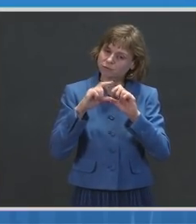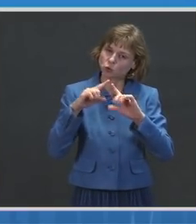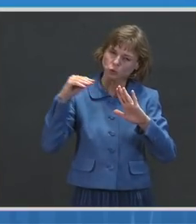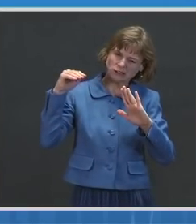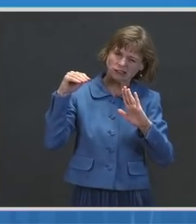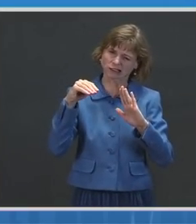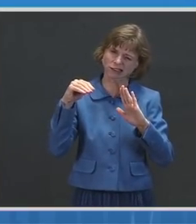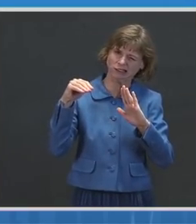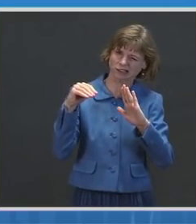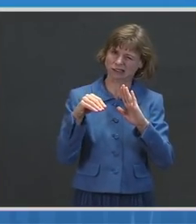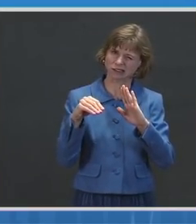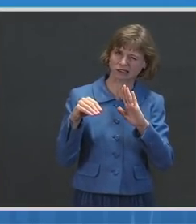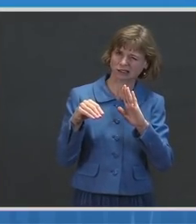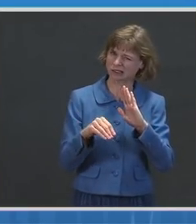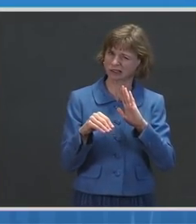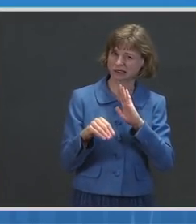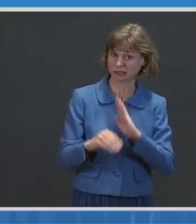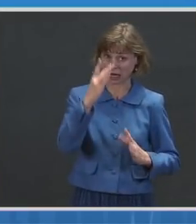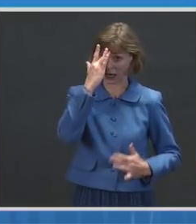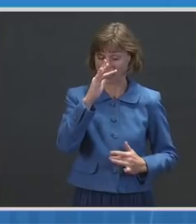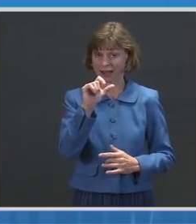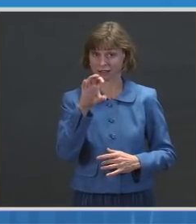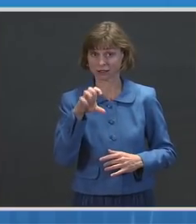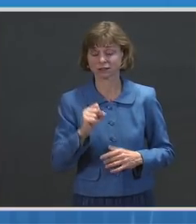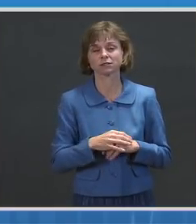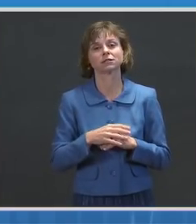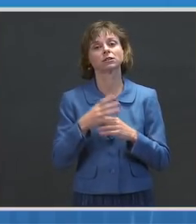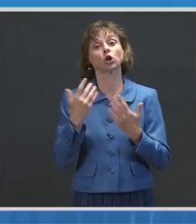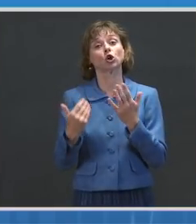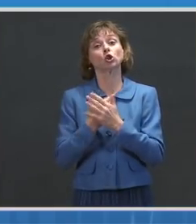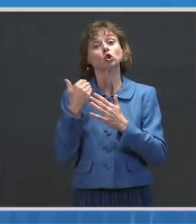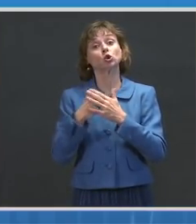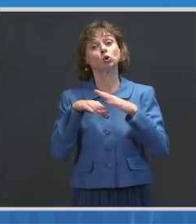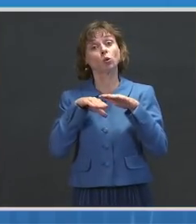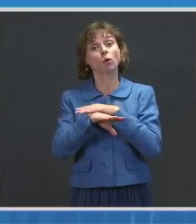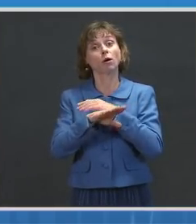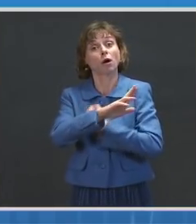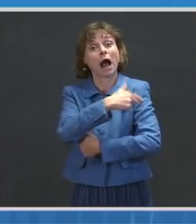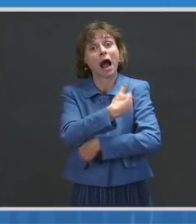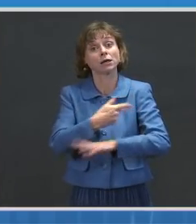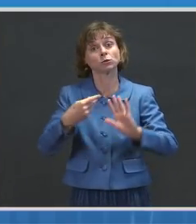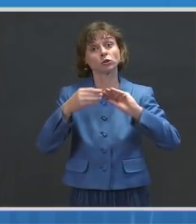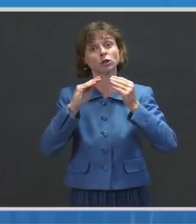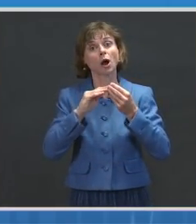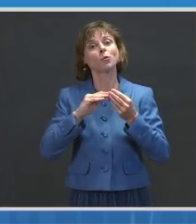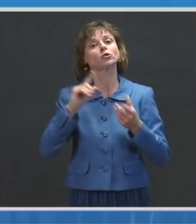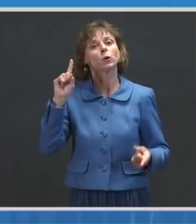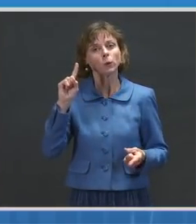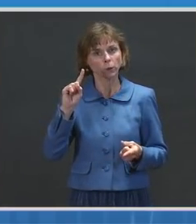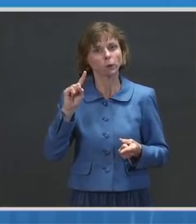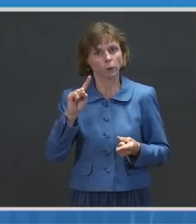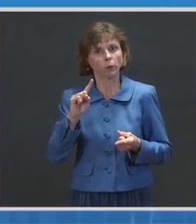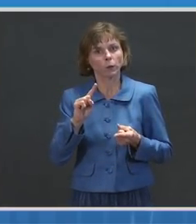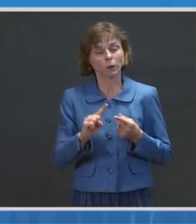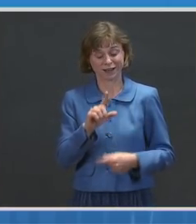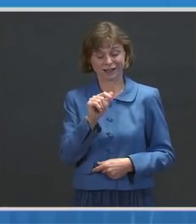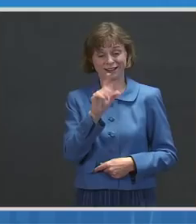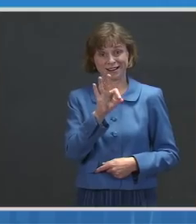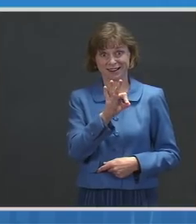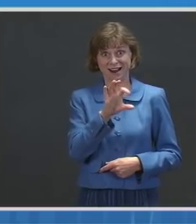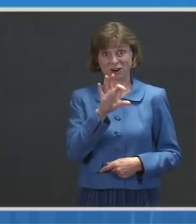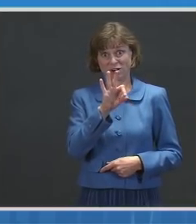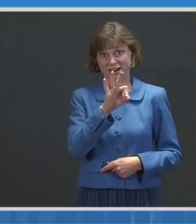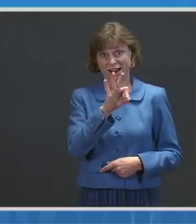New COVID-19 hospital admissions also continue to decline. An average of 9,977 admissions